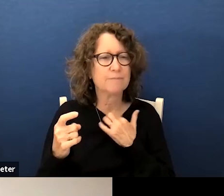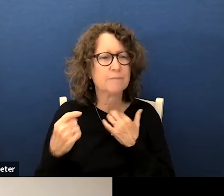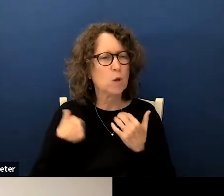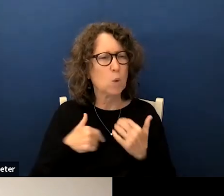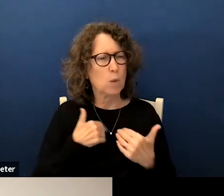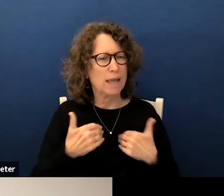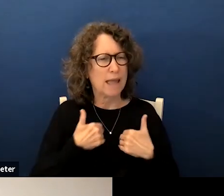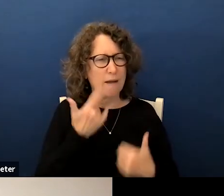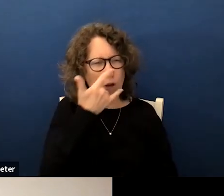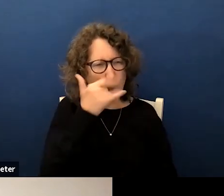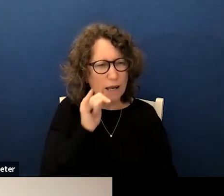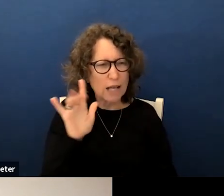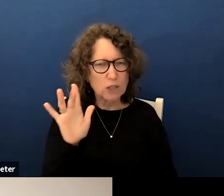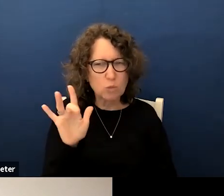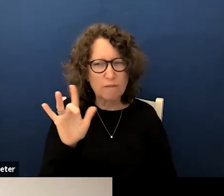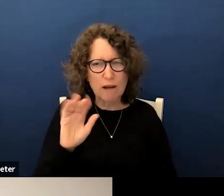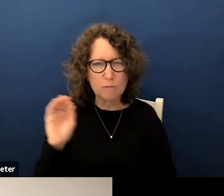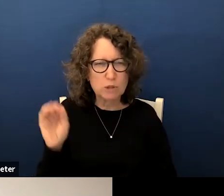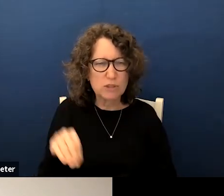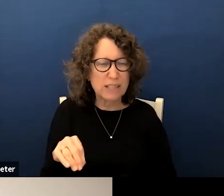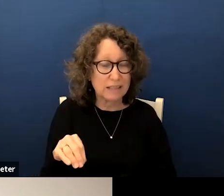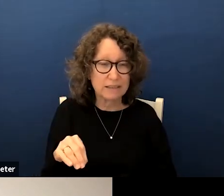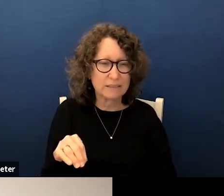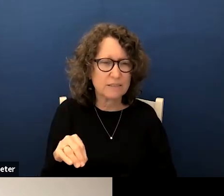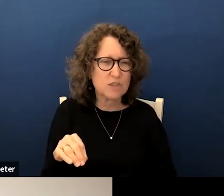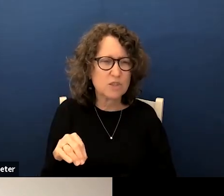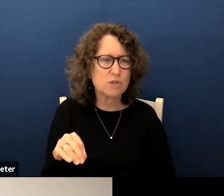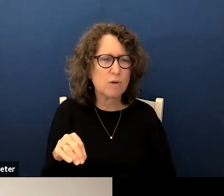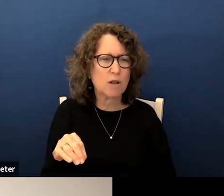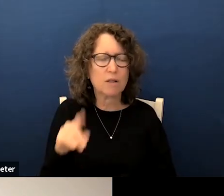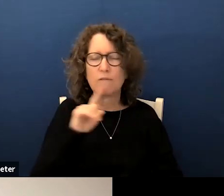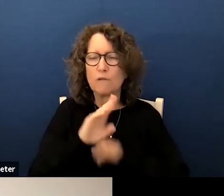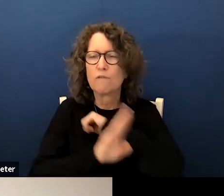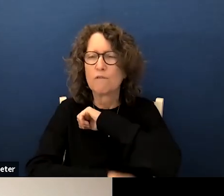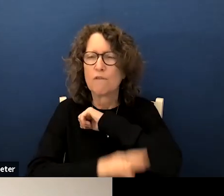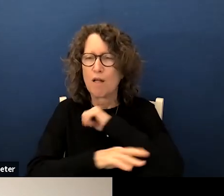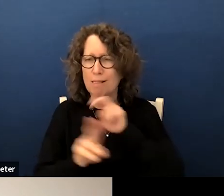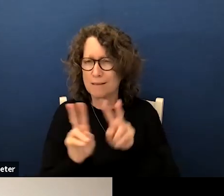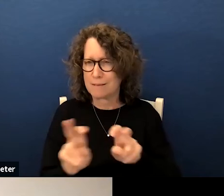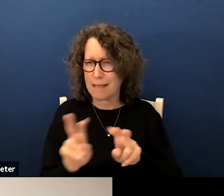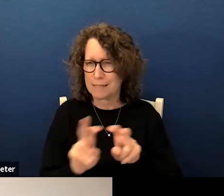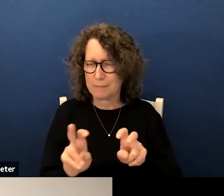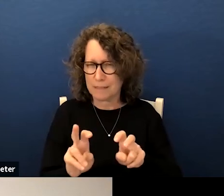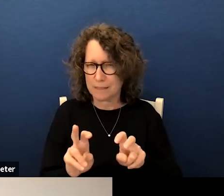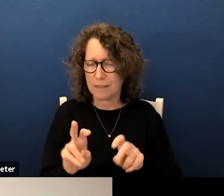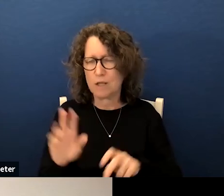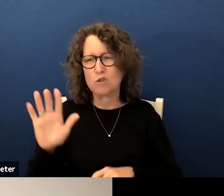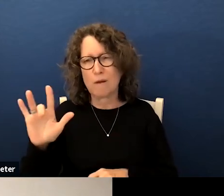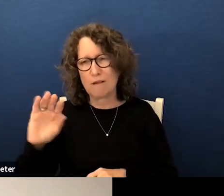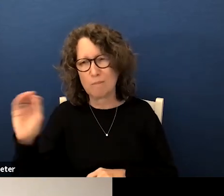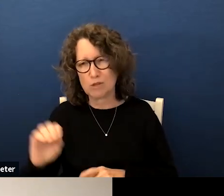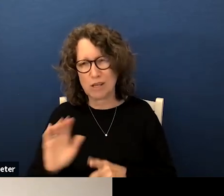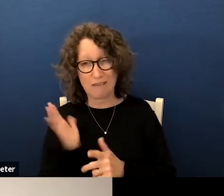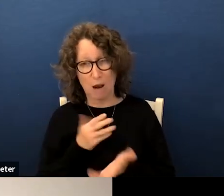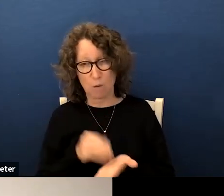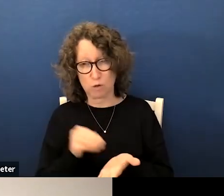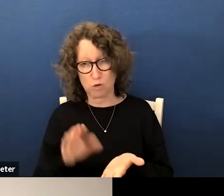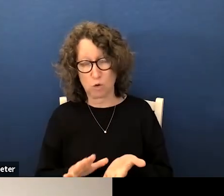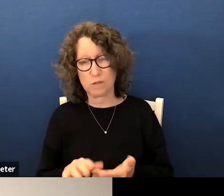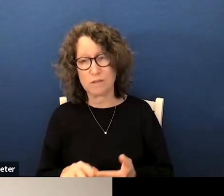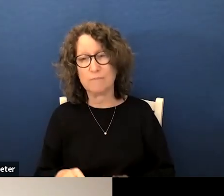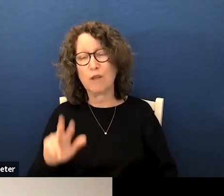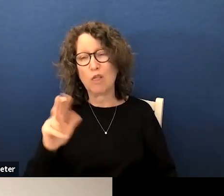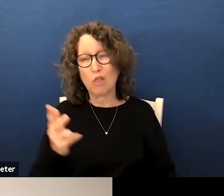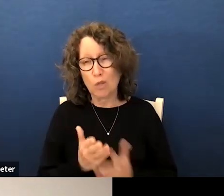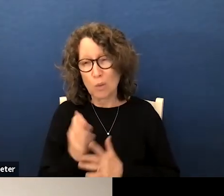like 25 percent for the fall assessment in math about uh 25 percent of our students third